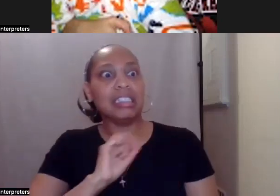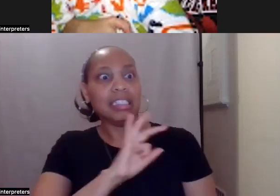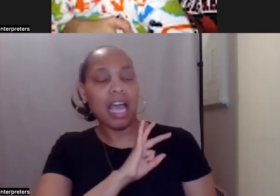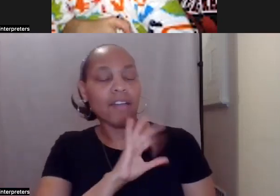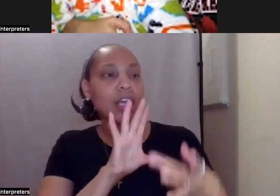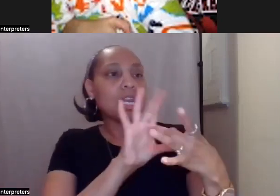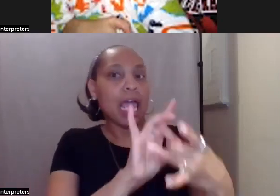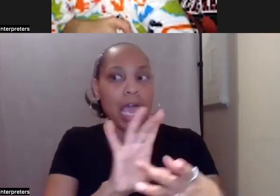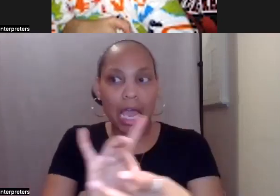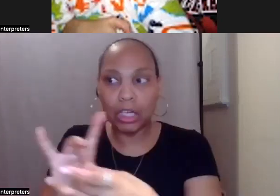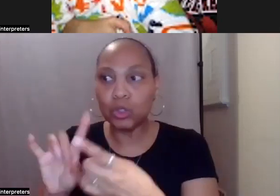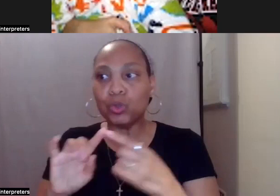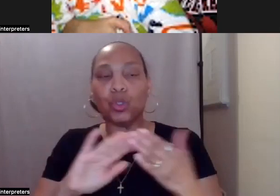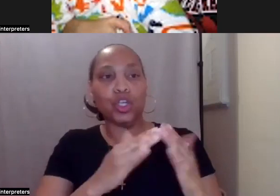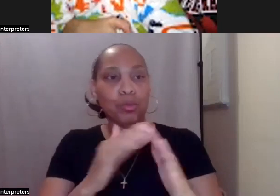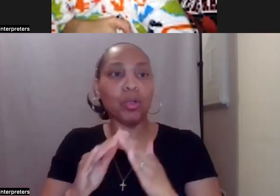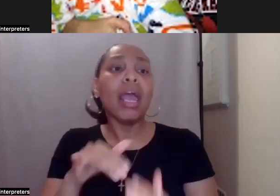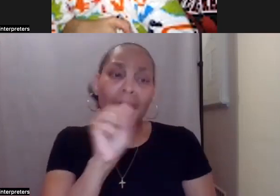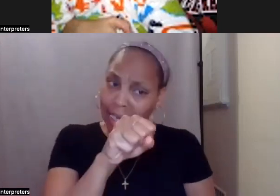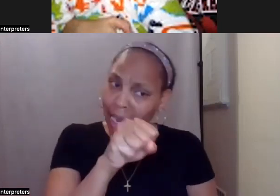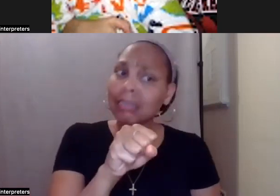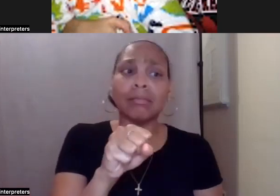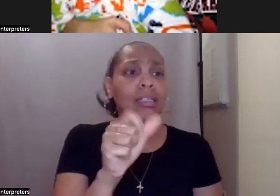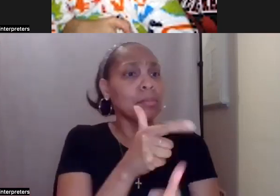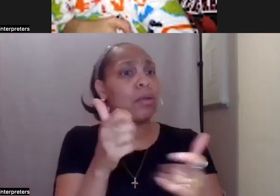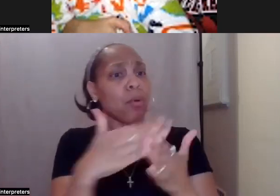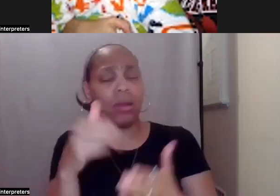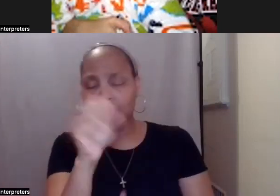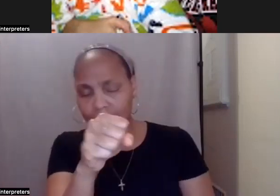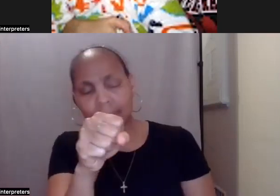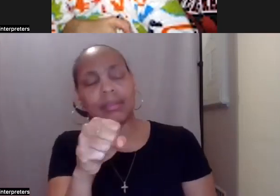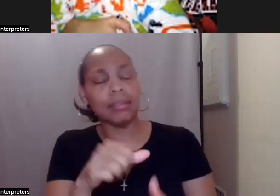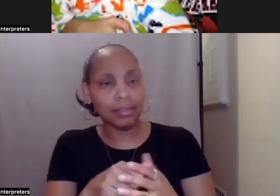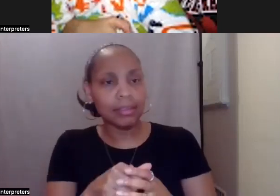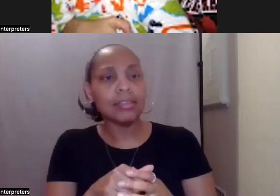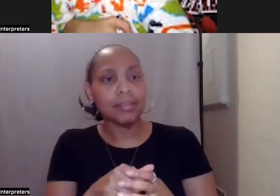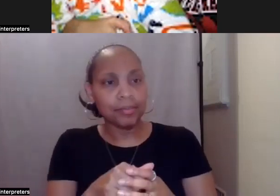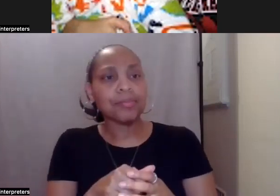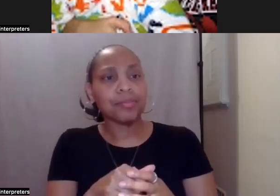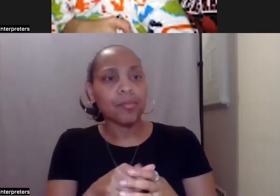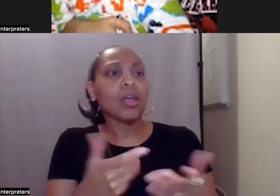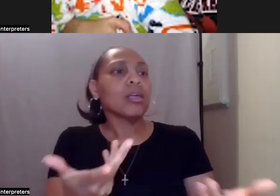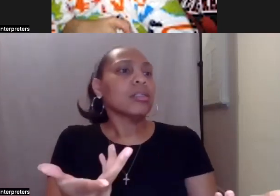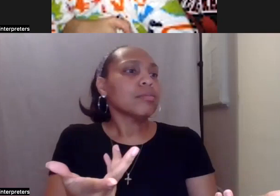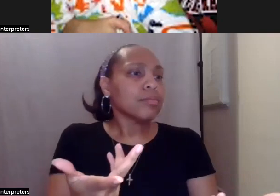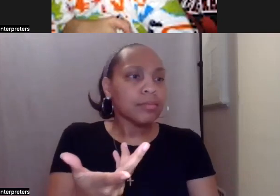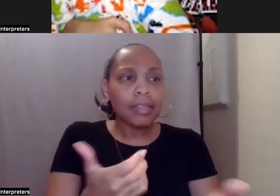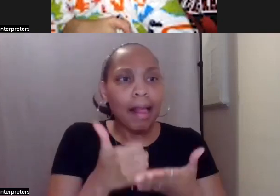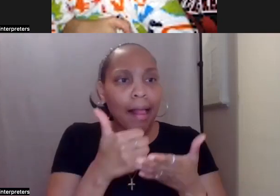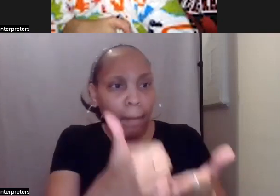creating that space for people to show up in their communities and share their gifts and to bring into the community things that the community doesn't even know they're missing.